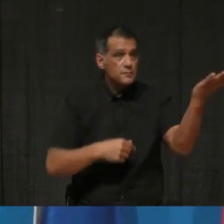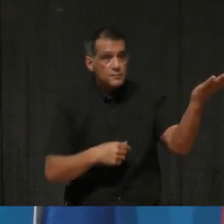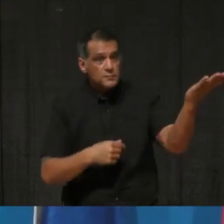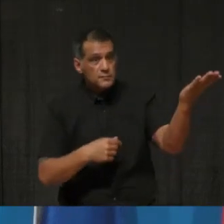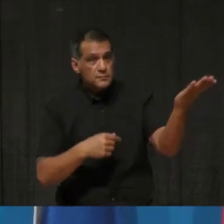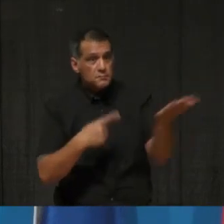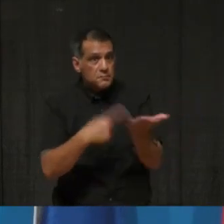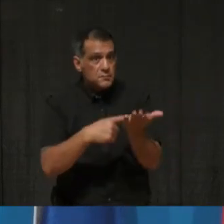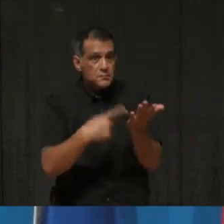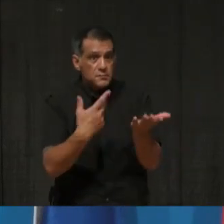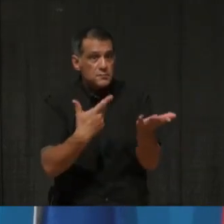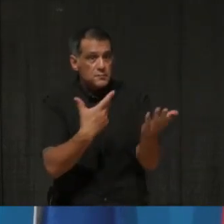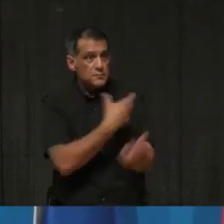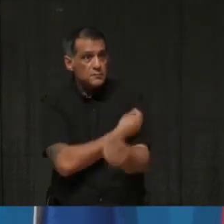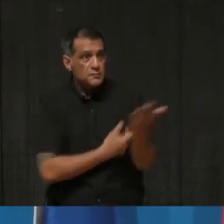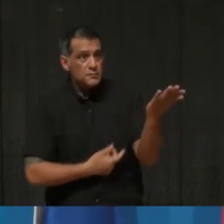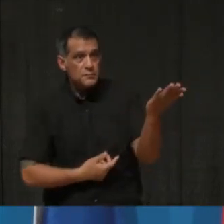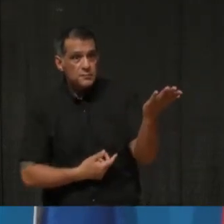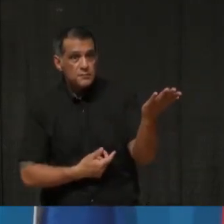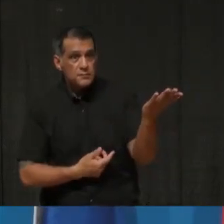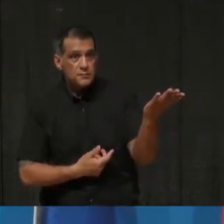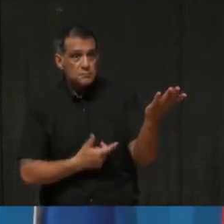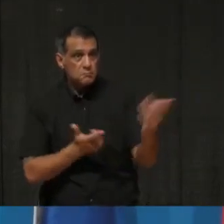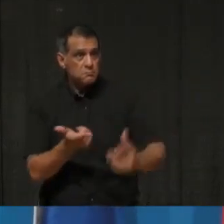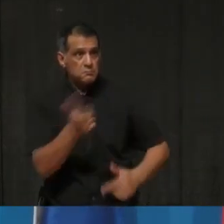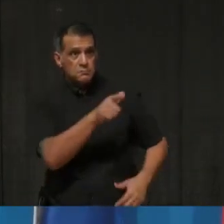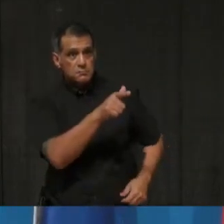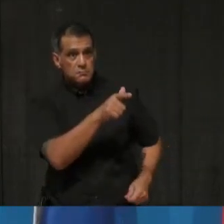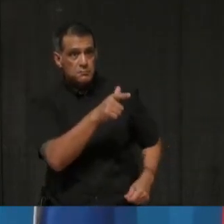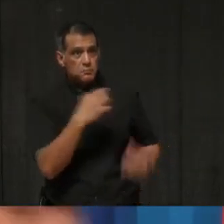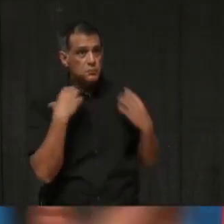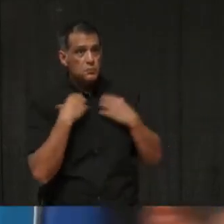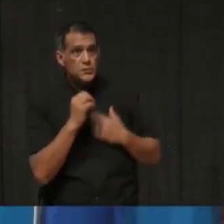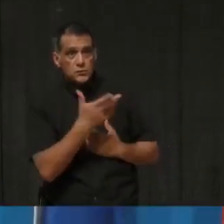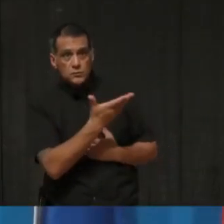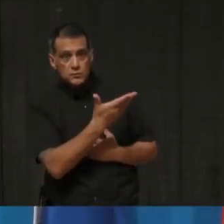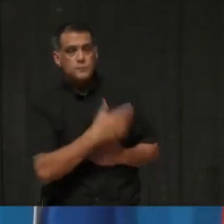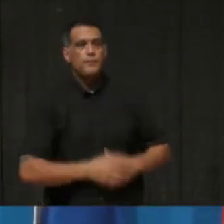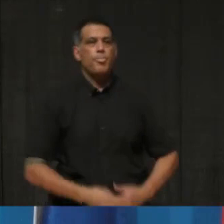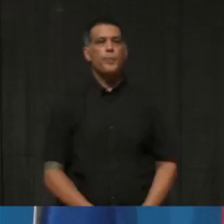on, on the vaccination rollout. So, I'll pass it back to her. And thank you very much, Caledon, for the question.